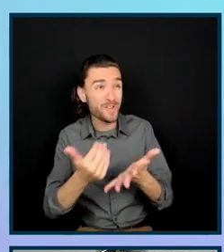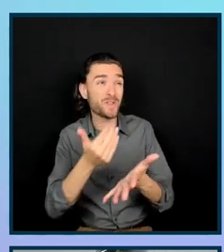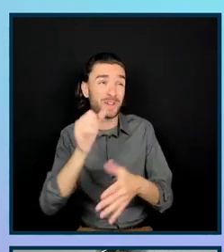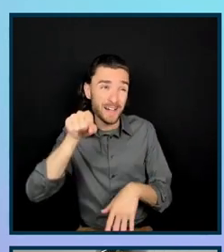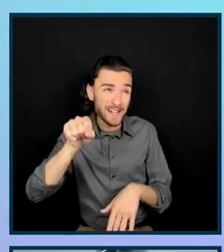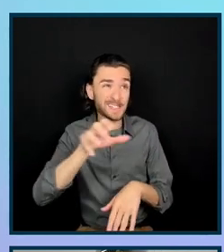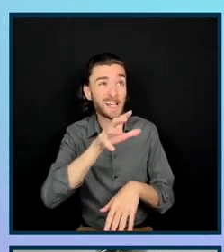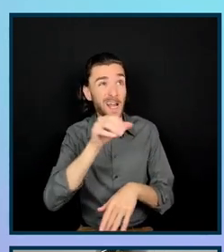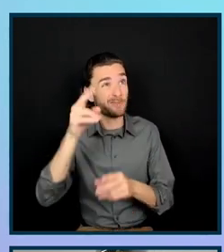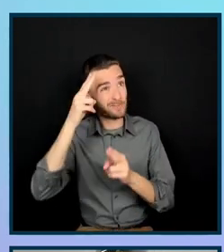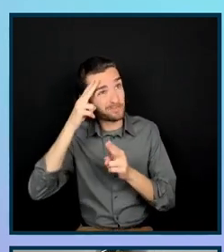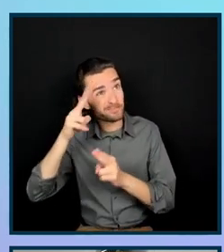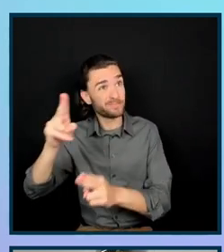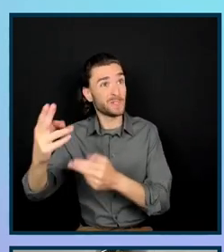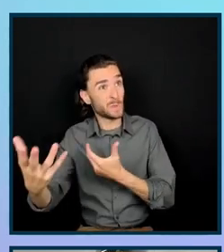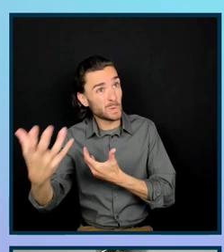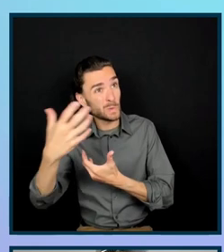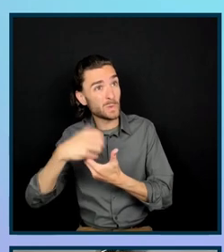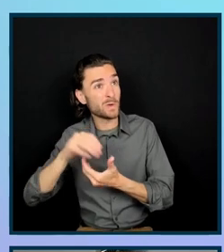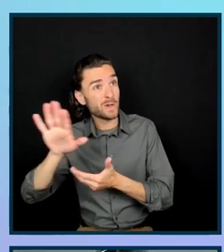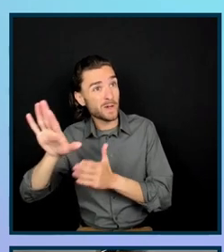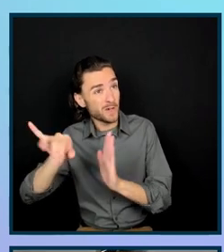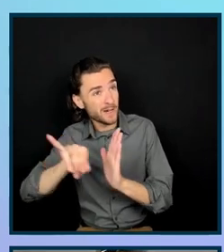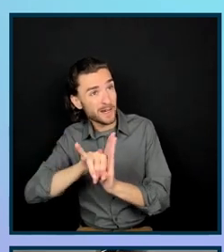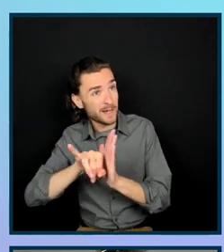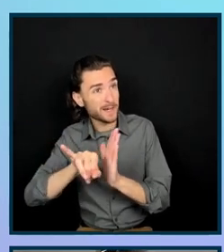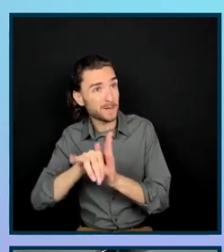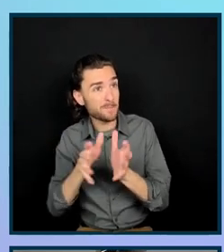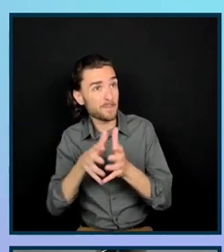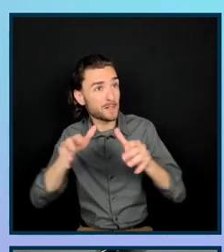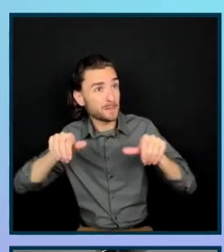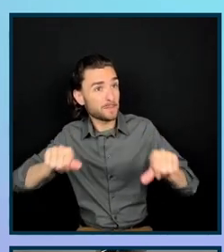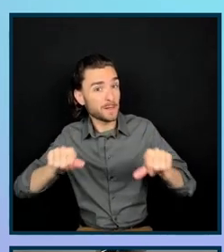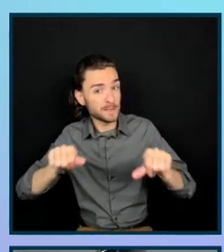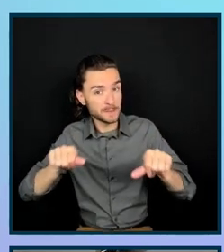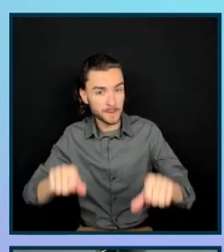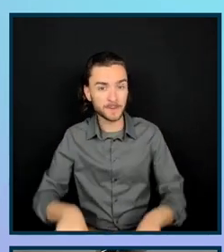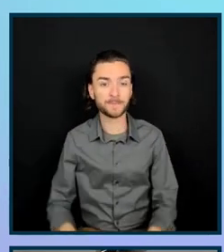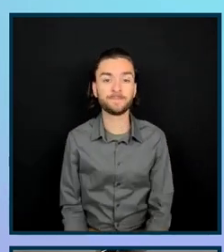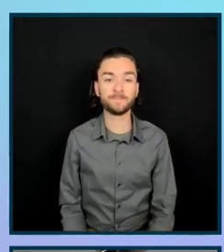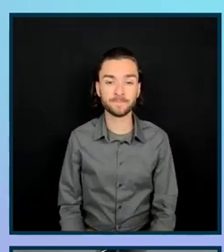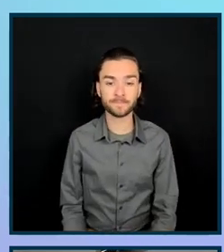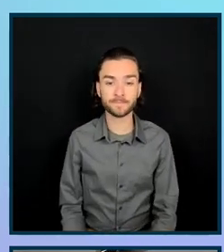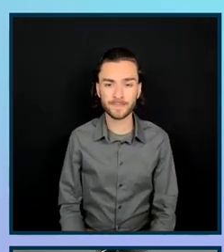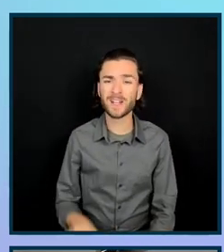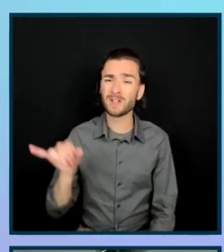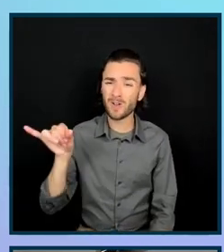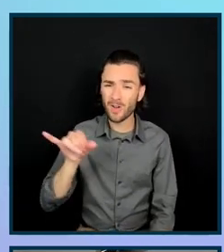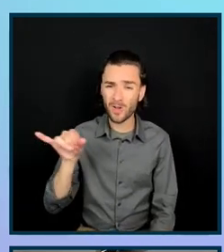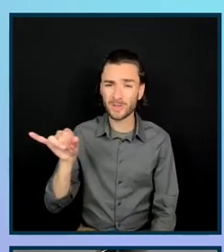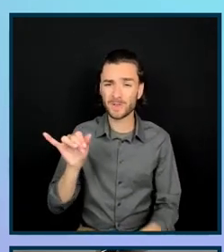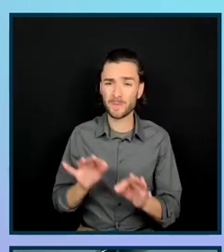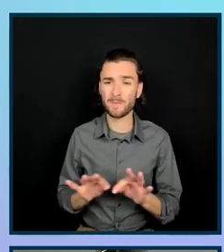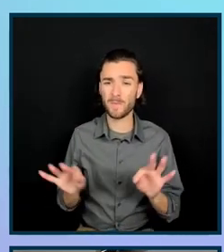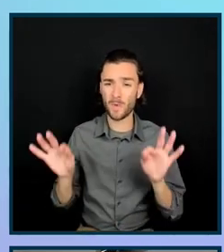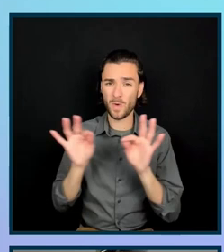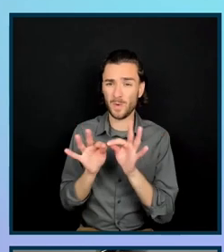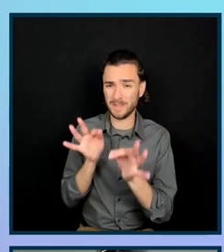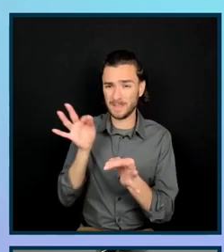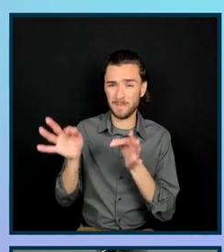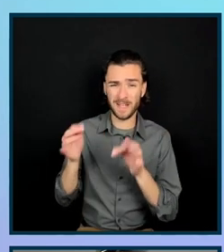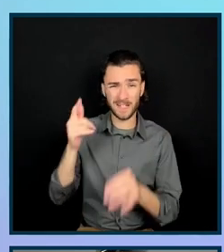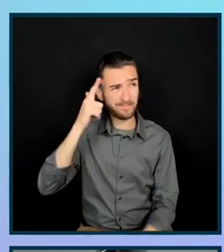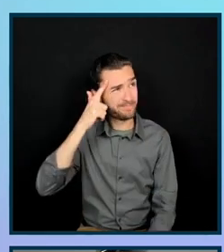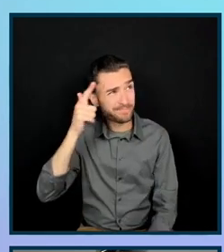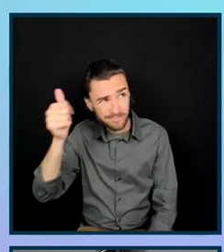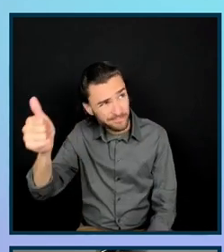respectful and inclusive as we're able to be. And also, it's really important to explain why this section is optional. It's really important. People don't